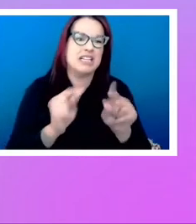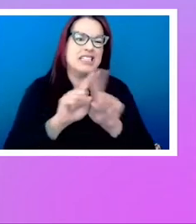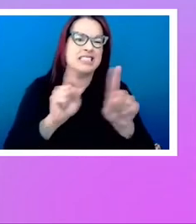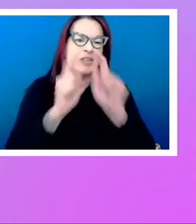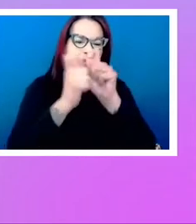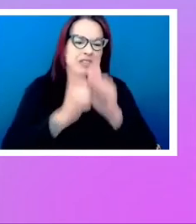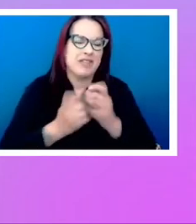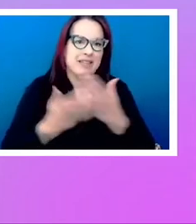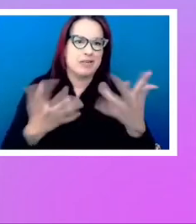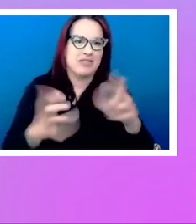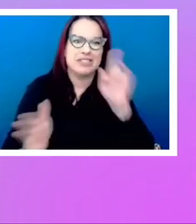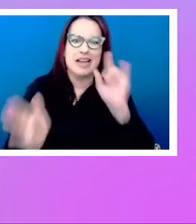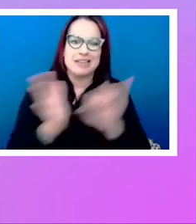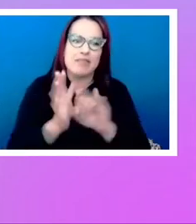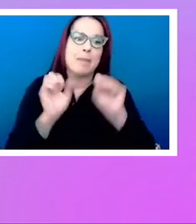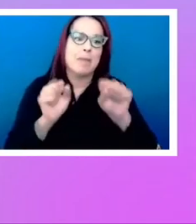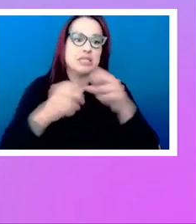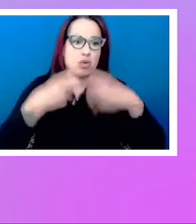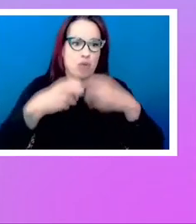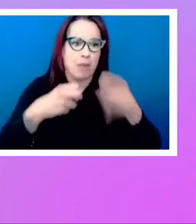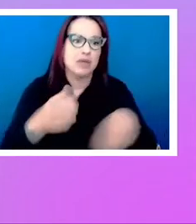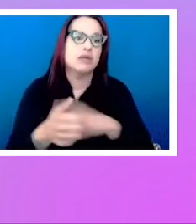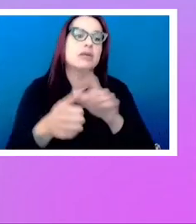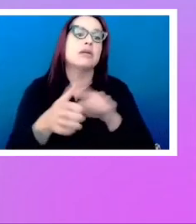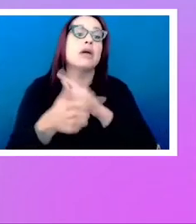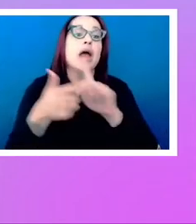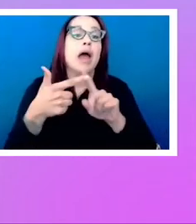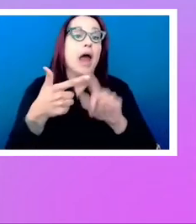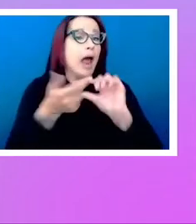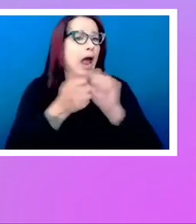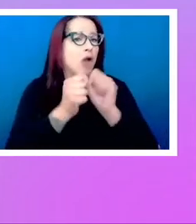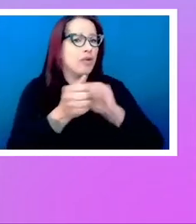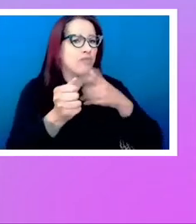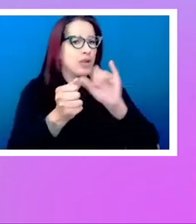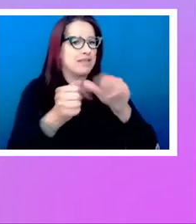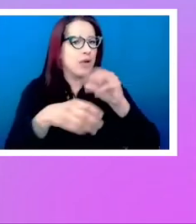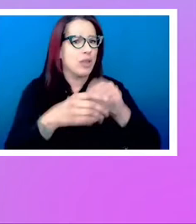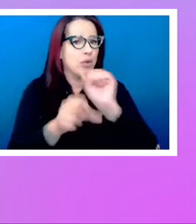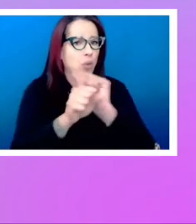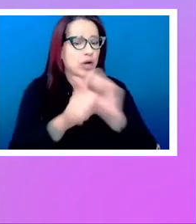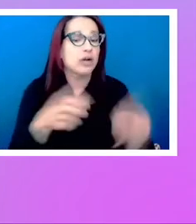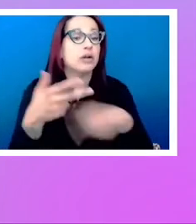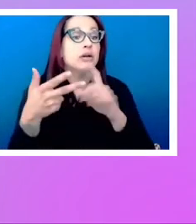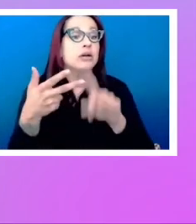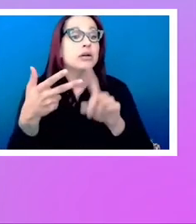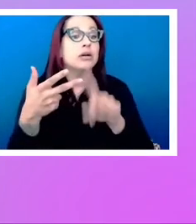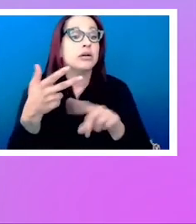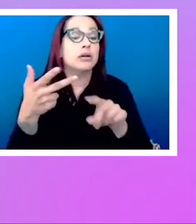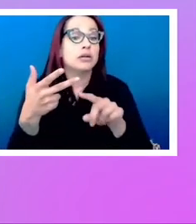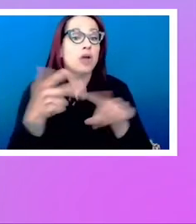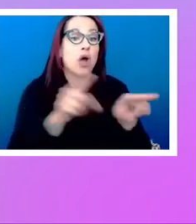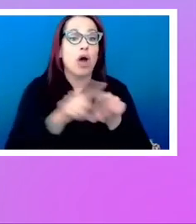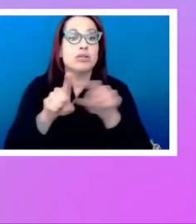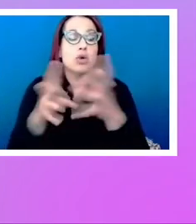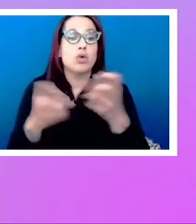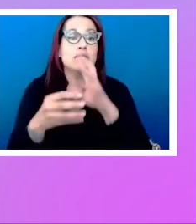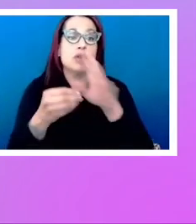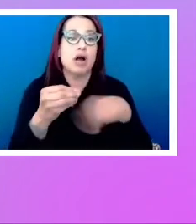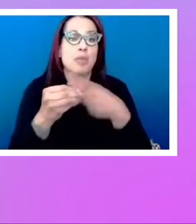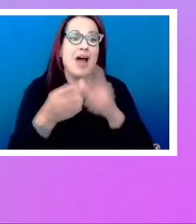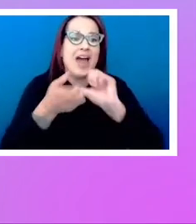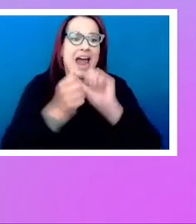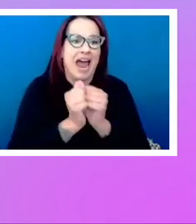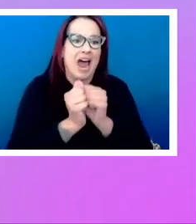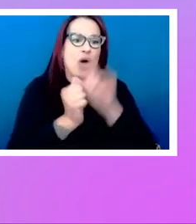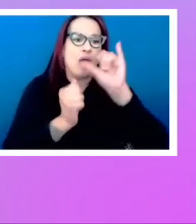a problem? And then, you know, how can we avoid them in our own work? But also, I want to think a little bit about how the platform can evolve to help,